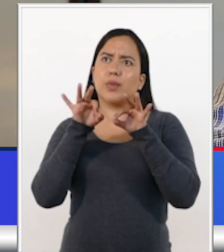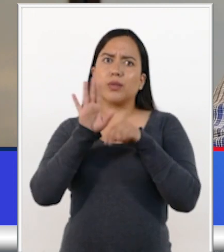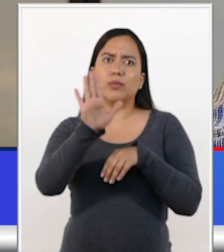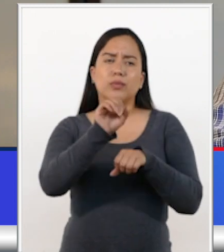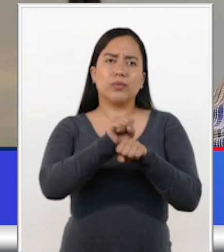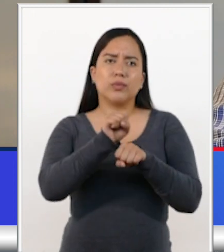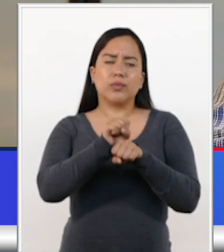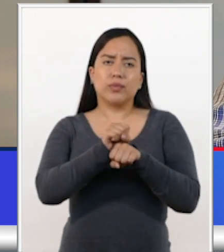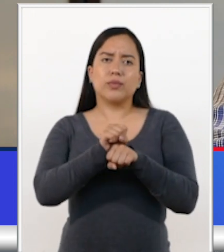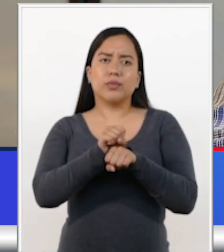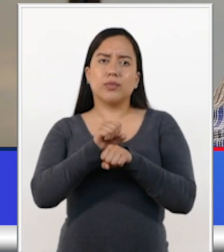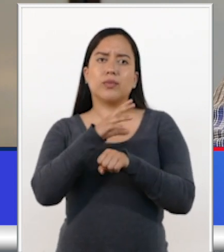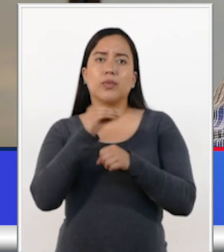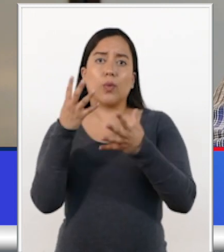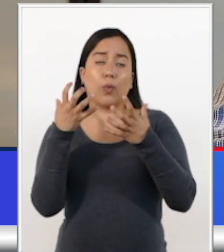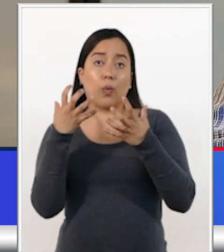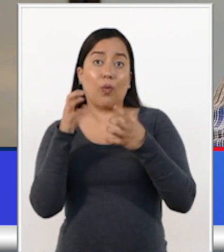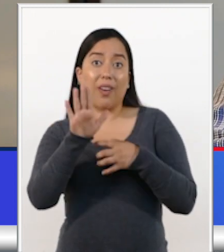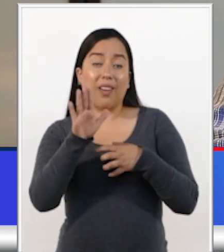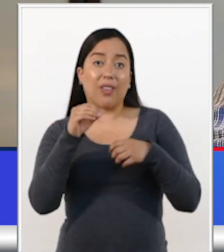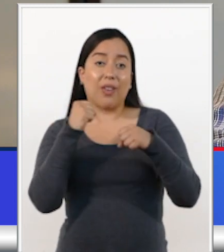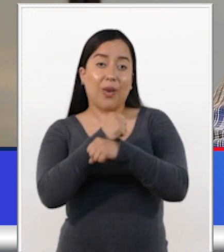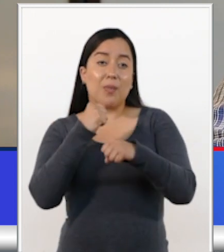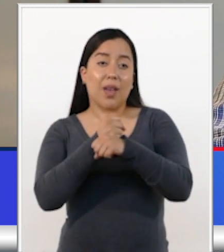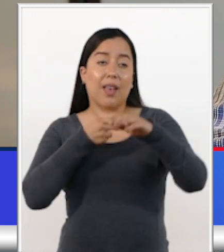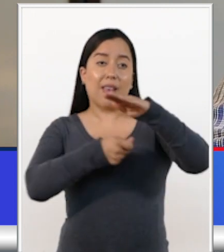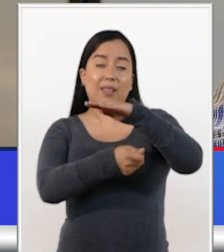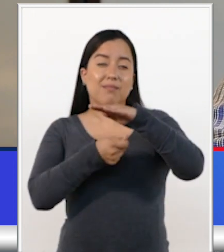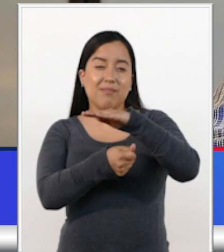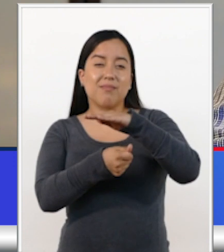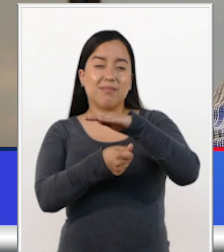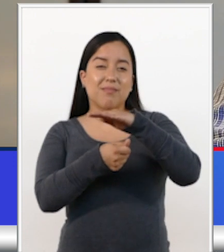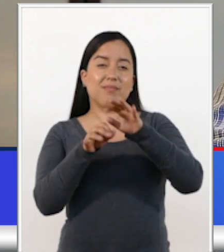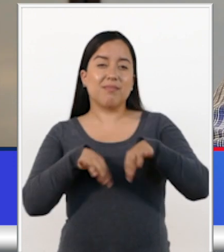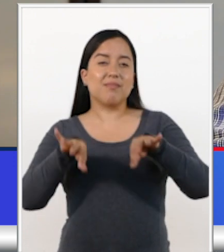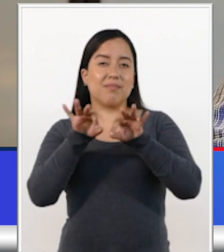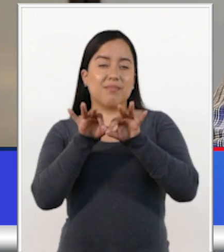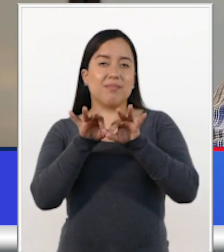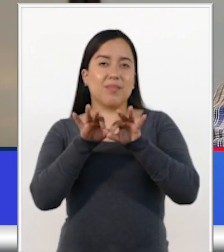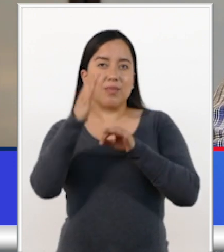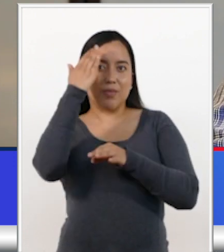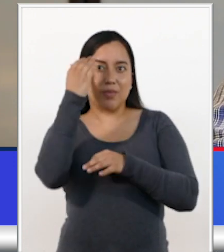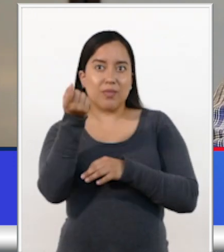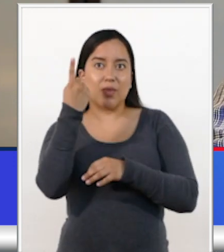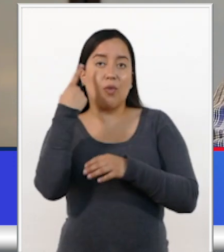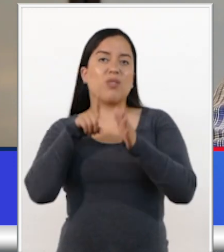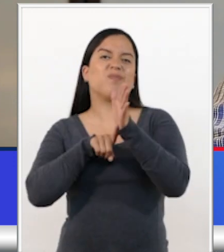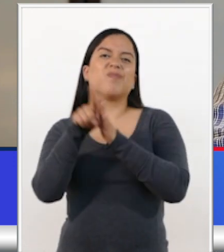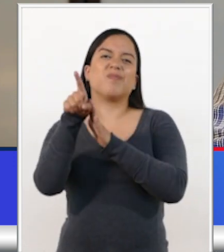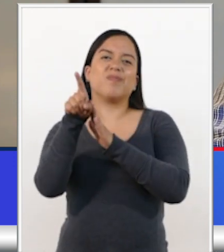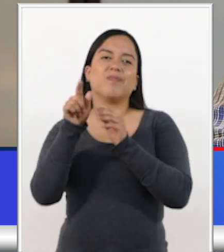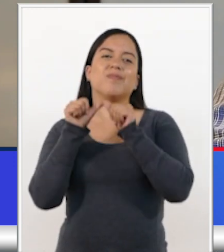doing. Your efforts to combat corruption in all its forms everywhere are paving the way towards achieving sustainable development.